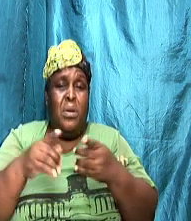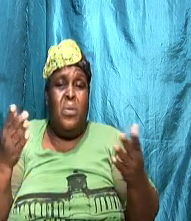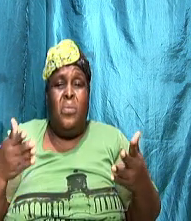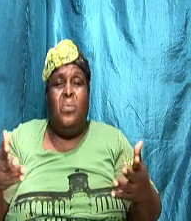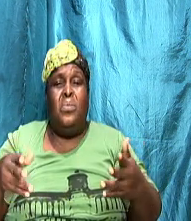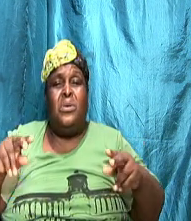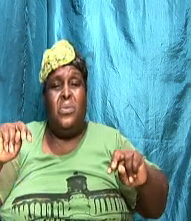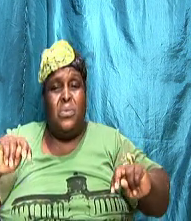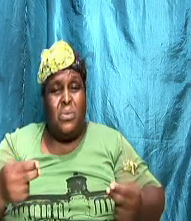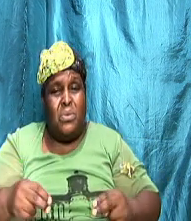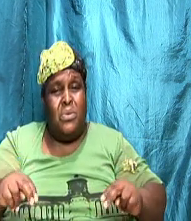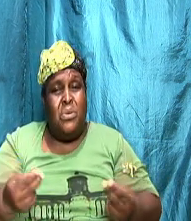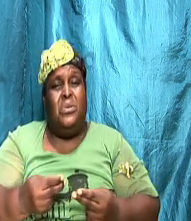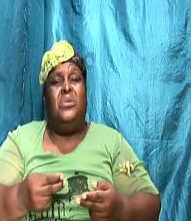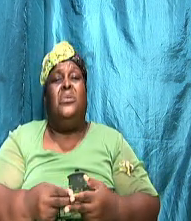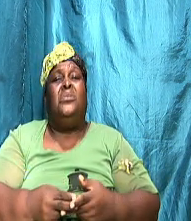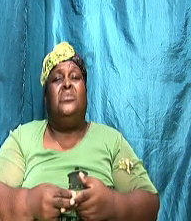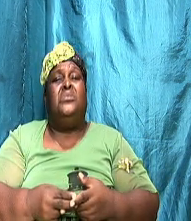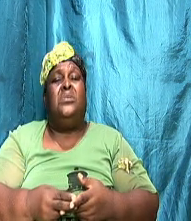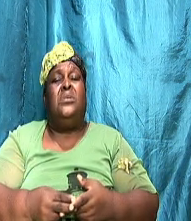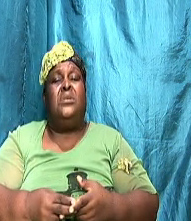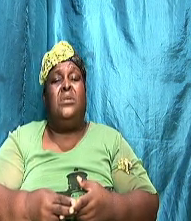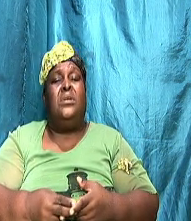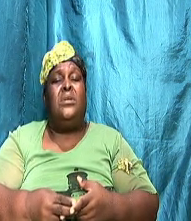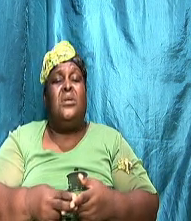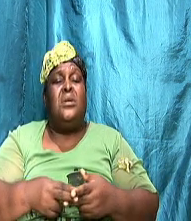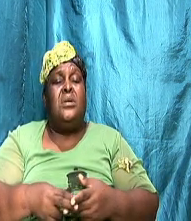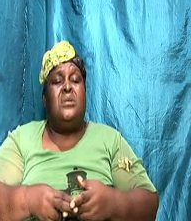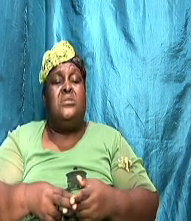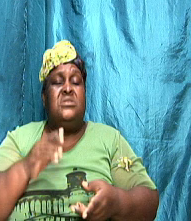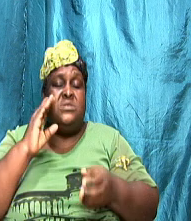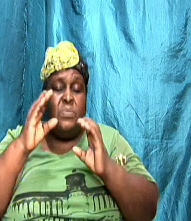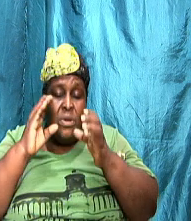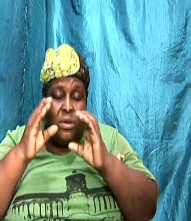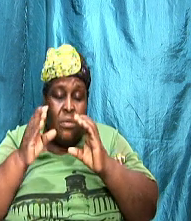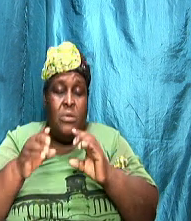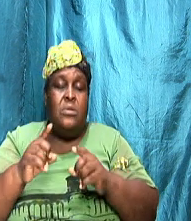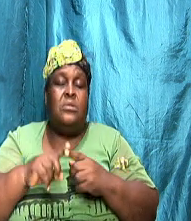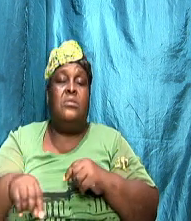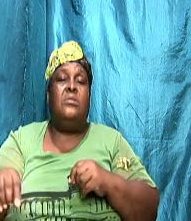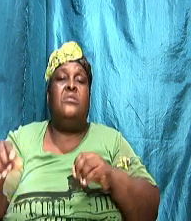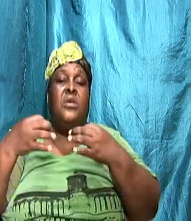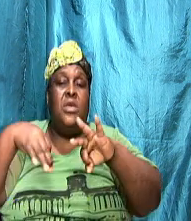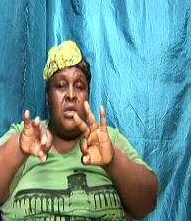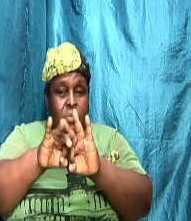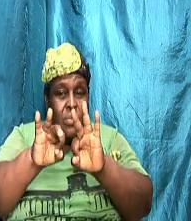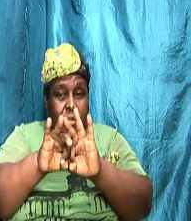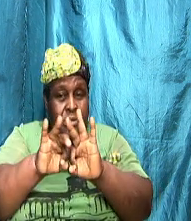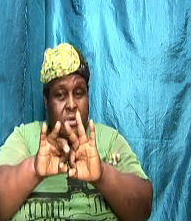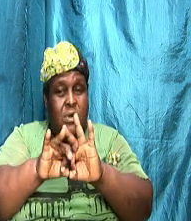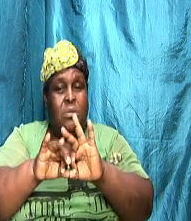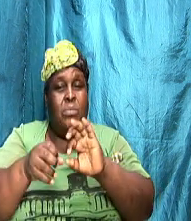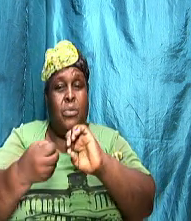important issues and find a compromise that will make both